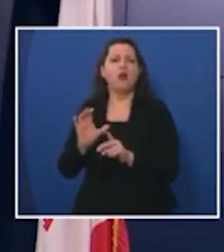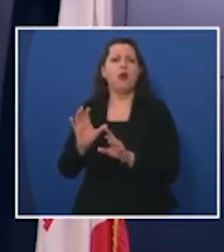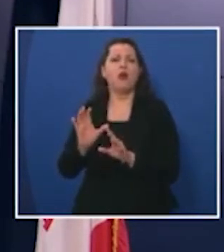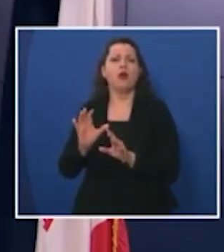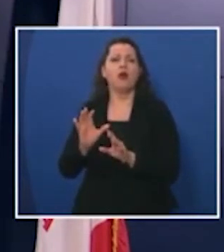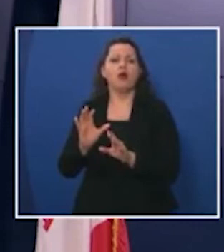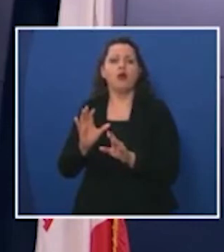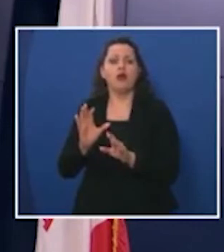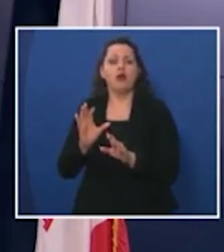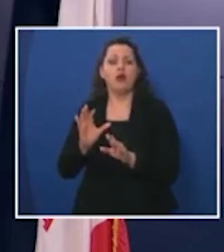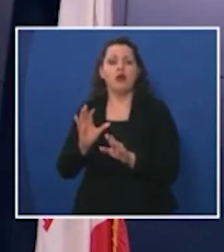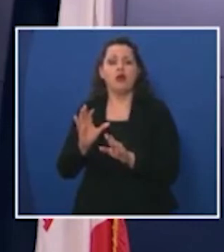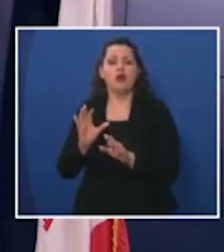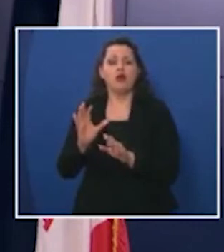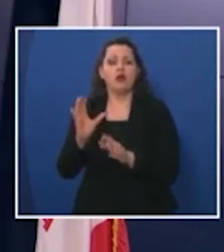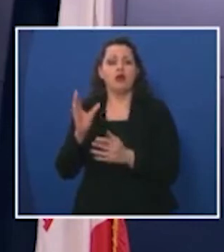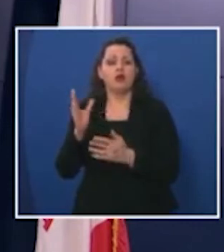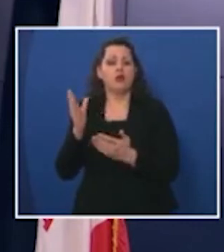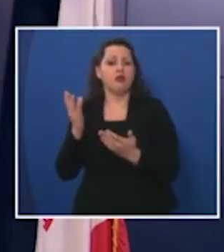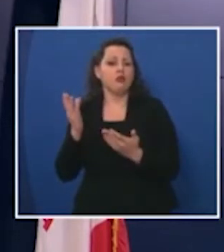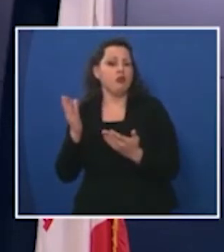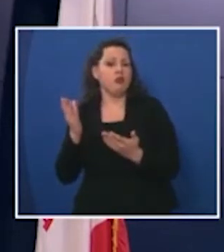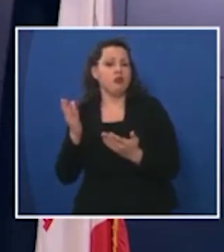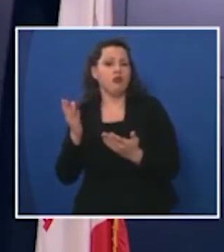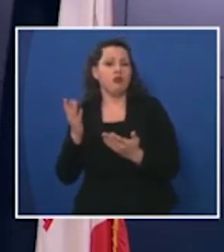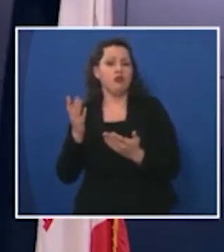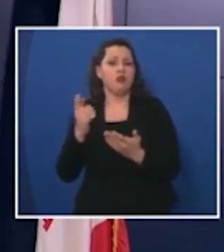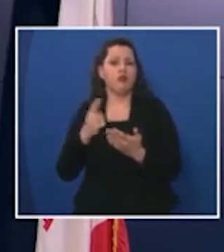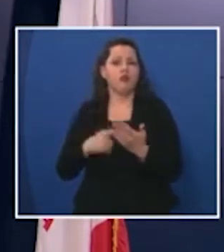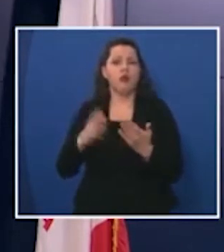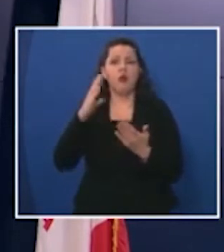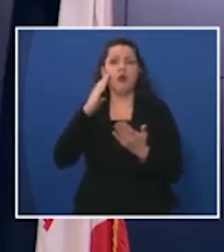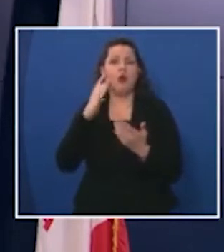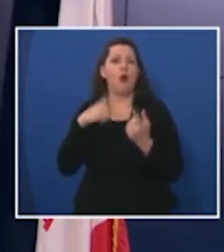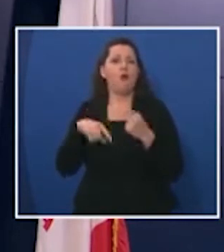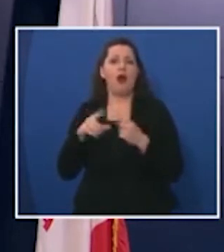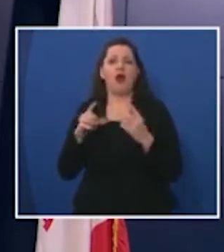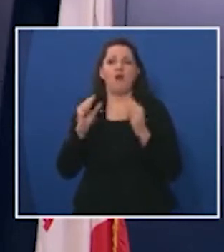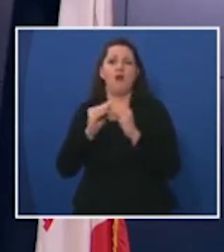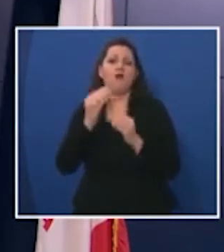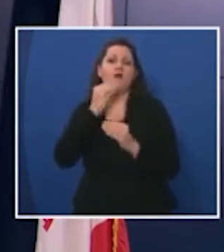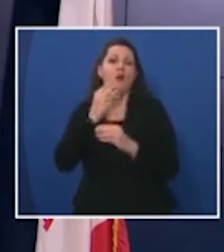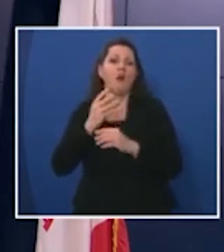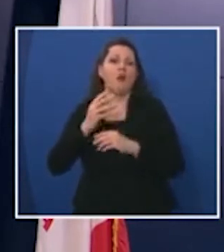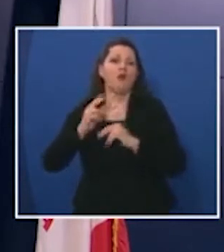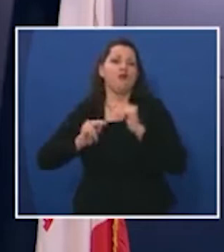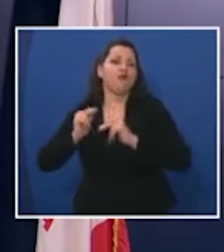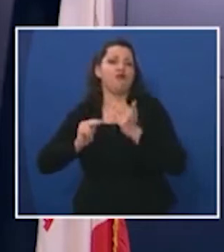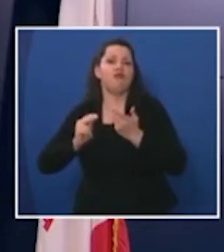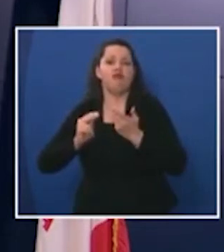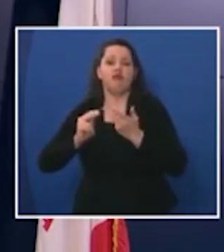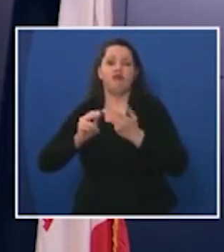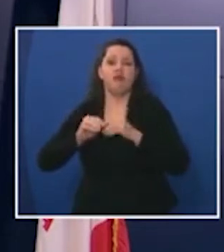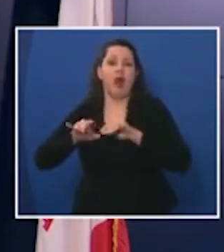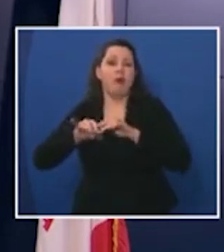what do we know about further food plant outbreaks etc etc i mean so many infections in marshall county